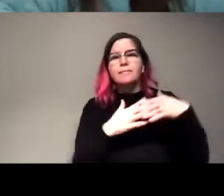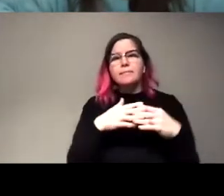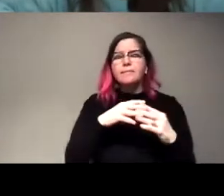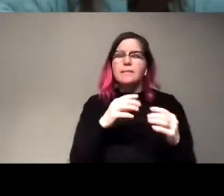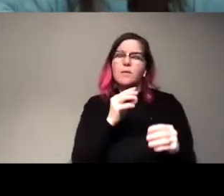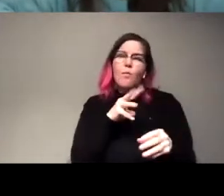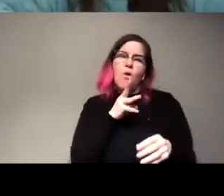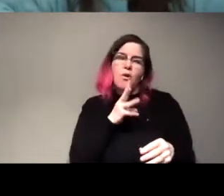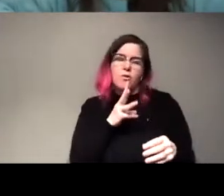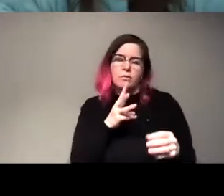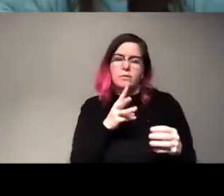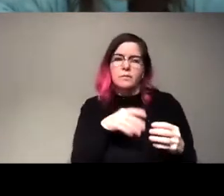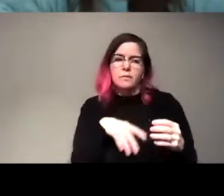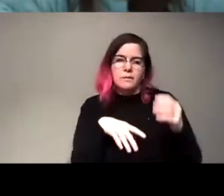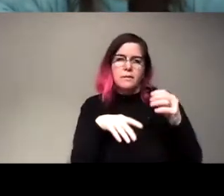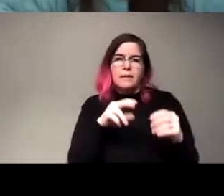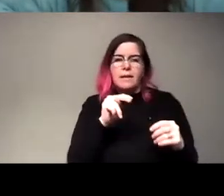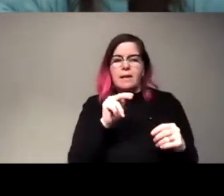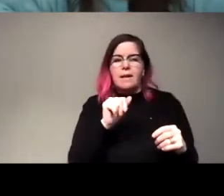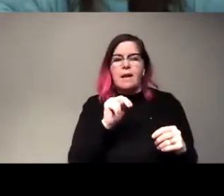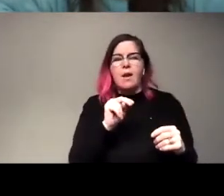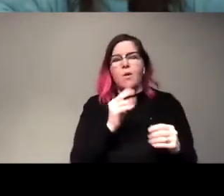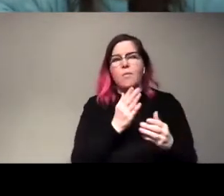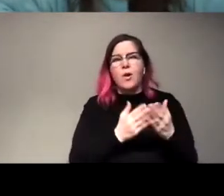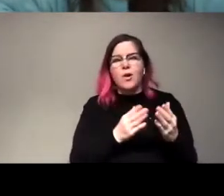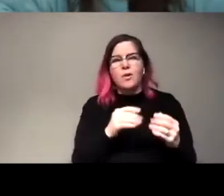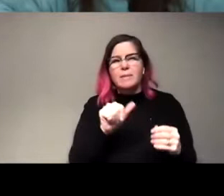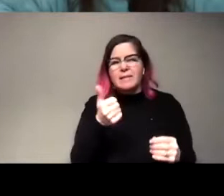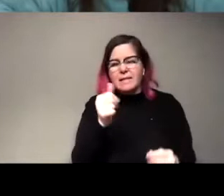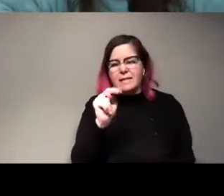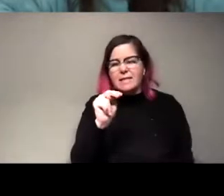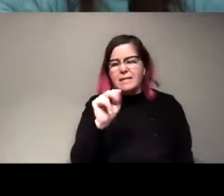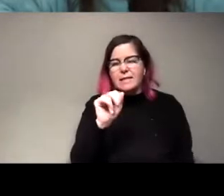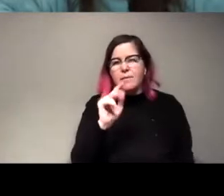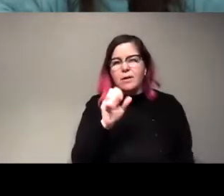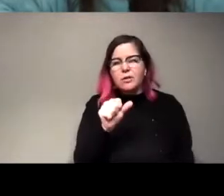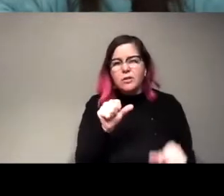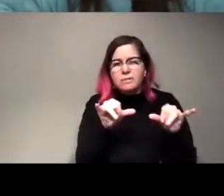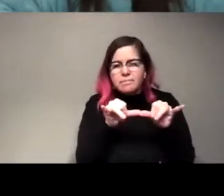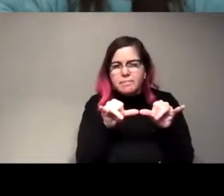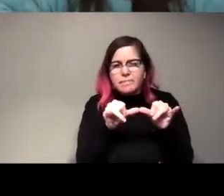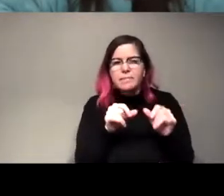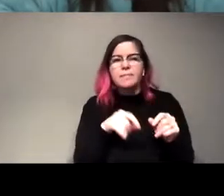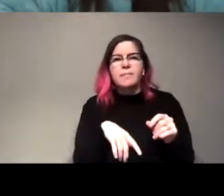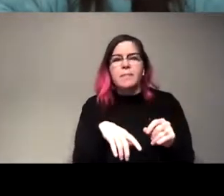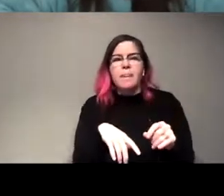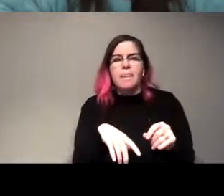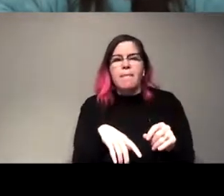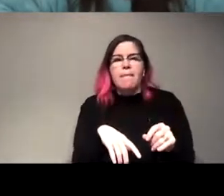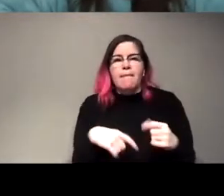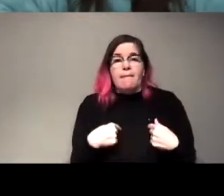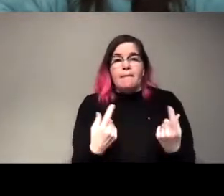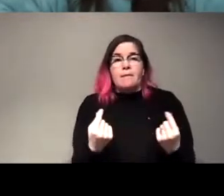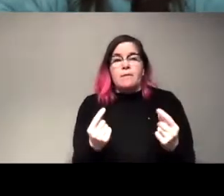and they're just these nanoparticles that are maybe like 10 nanometers long. And what we do is we put